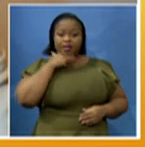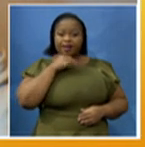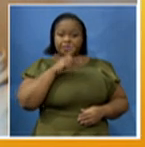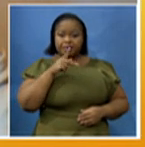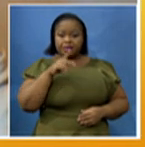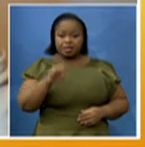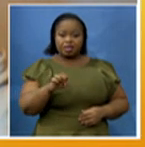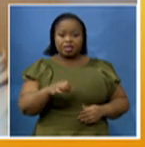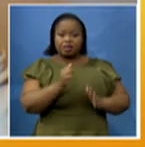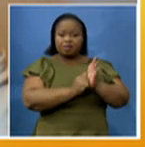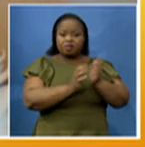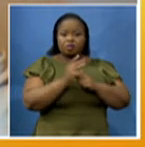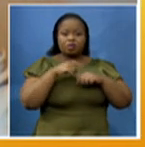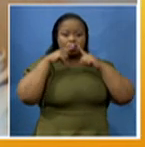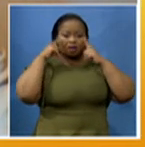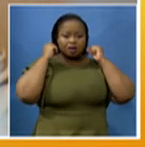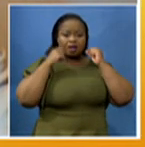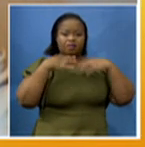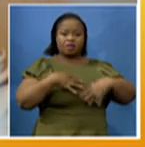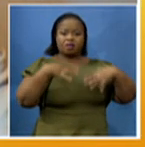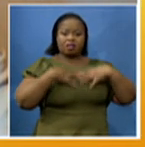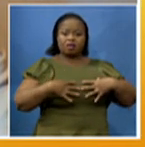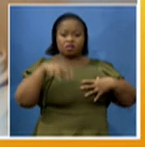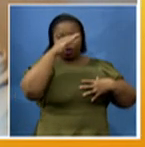equipment around or are there still problems?